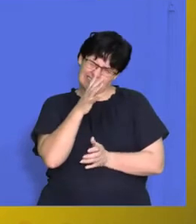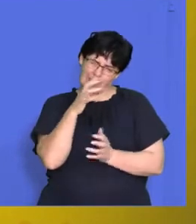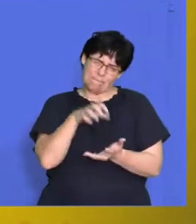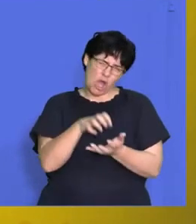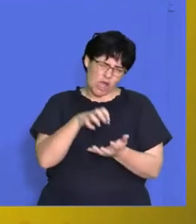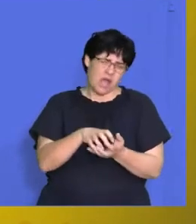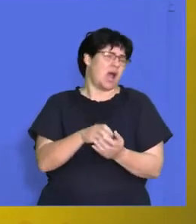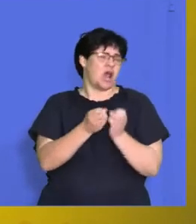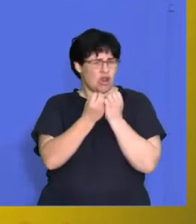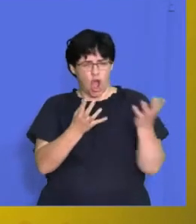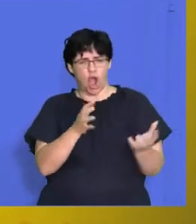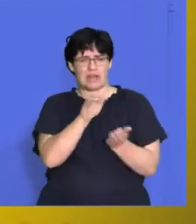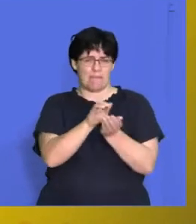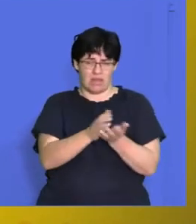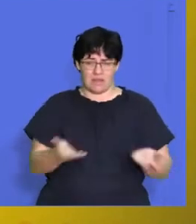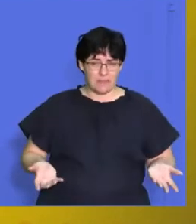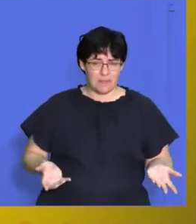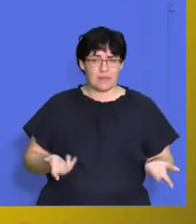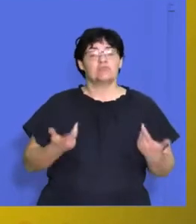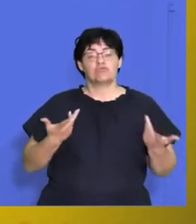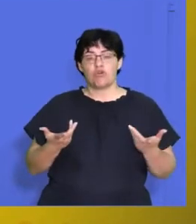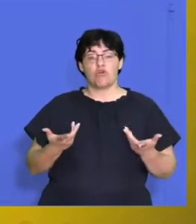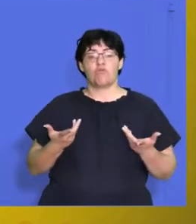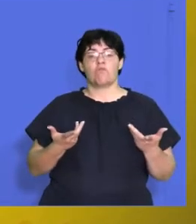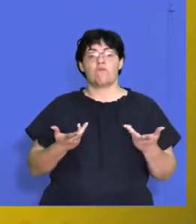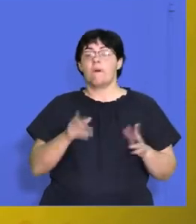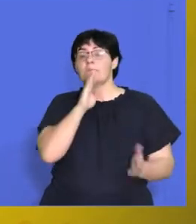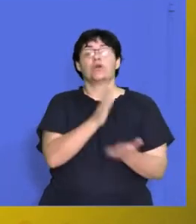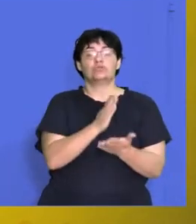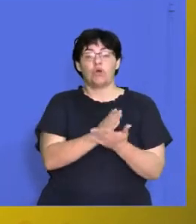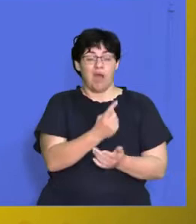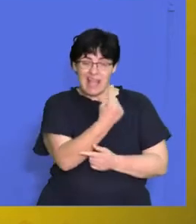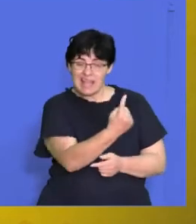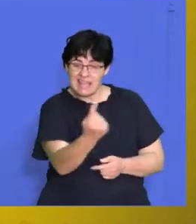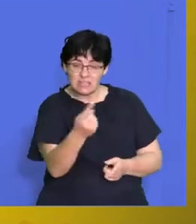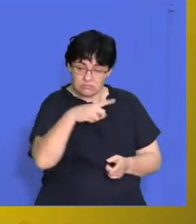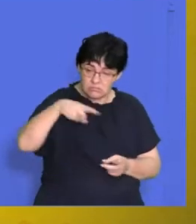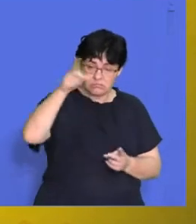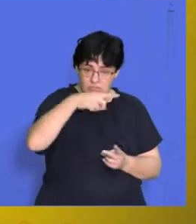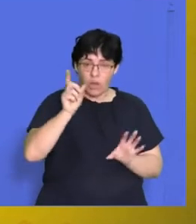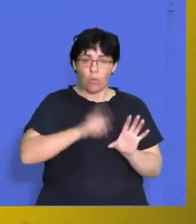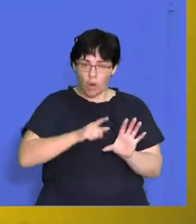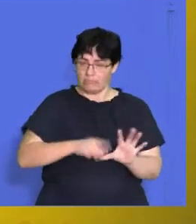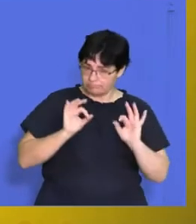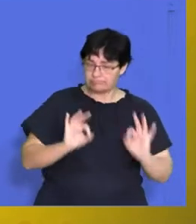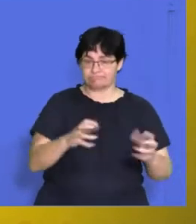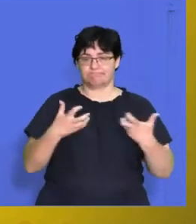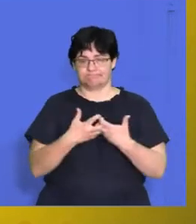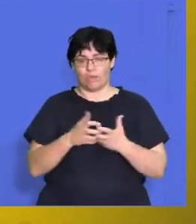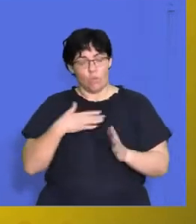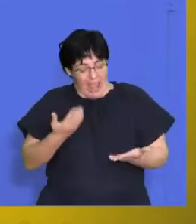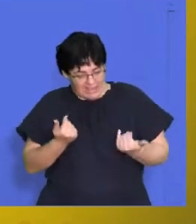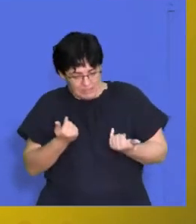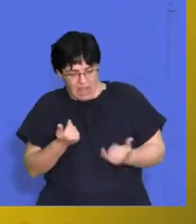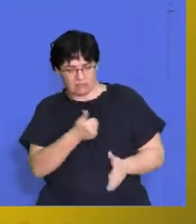single day so how are you going to actually make sure that all the burgers that are going out are the quality that's expected